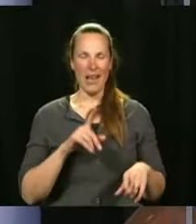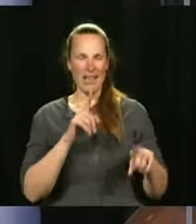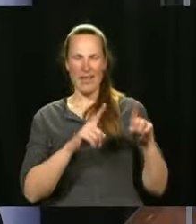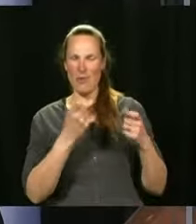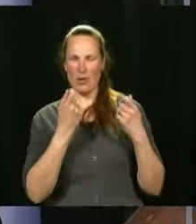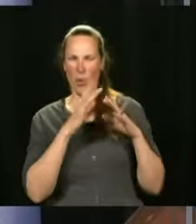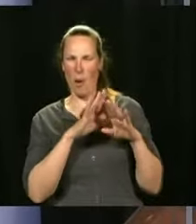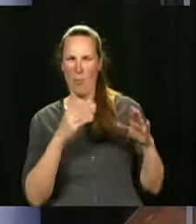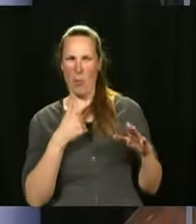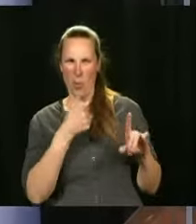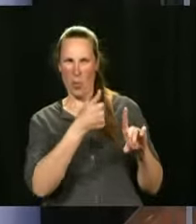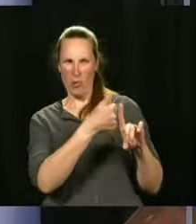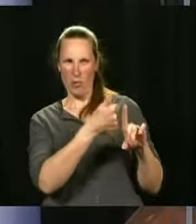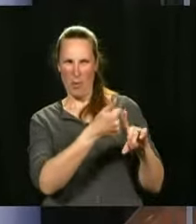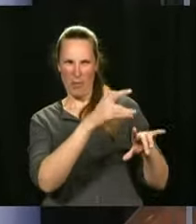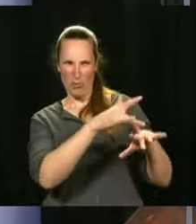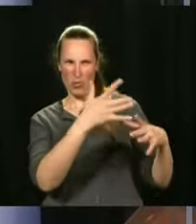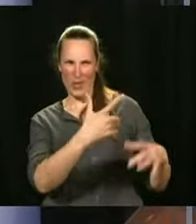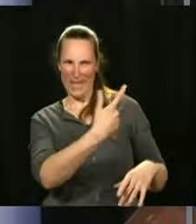in life but that's okay